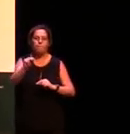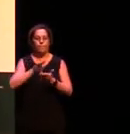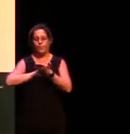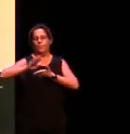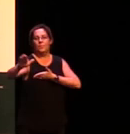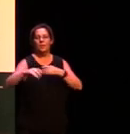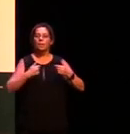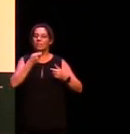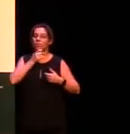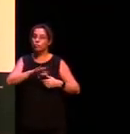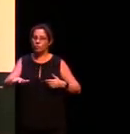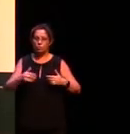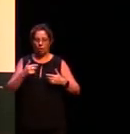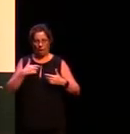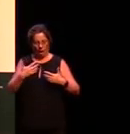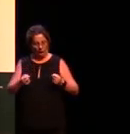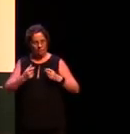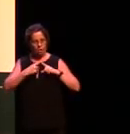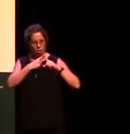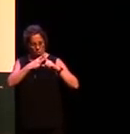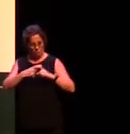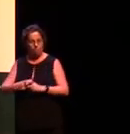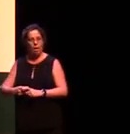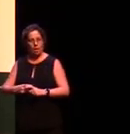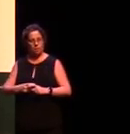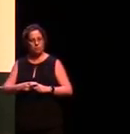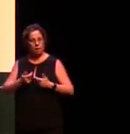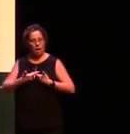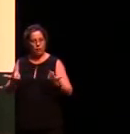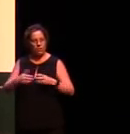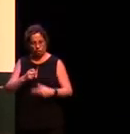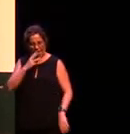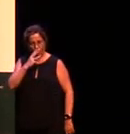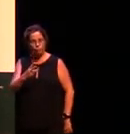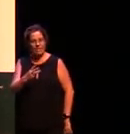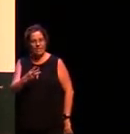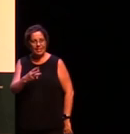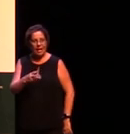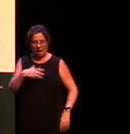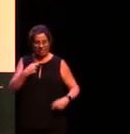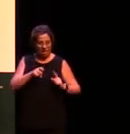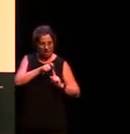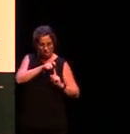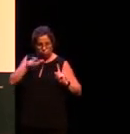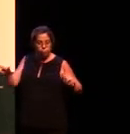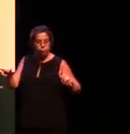so children have acquired actually a lot of complexity by three years old and are producing longer